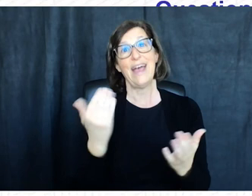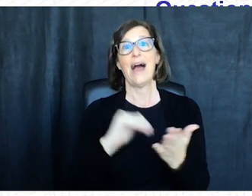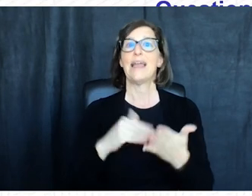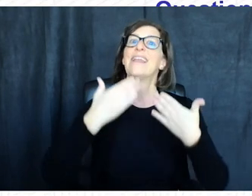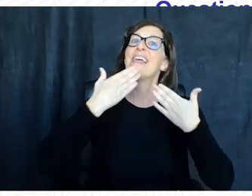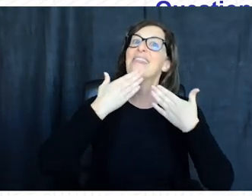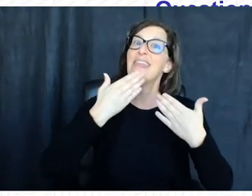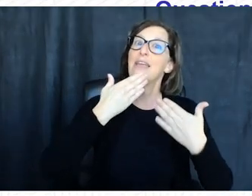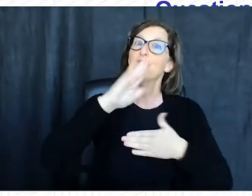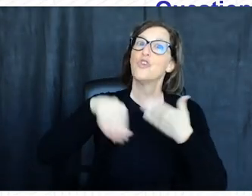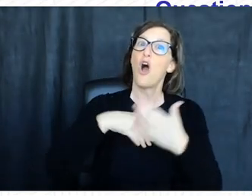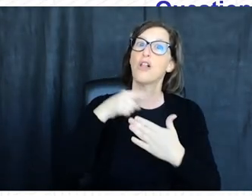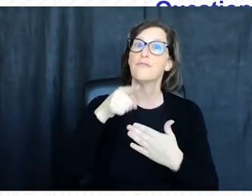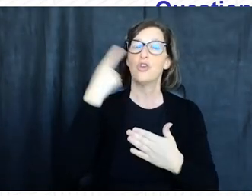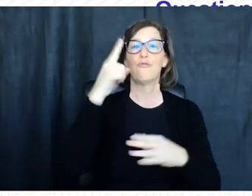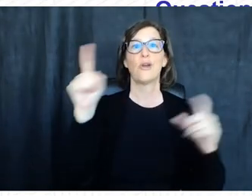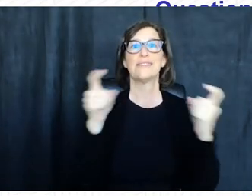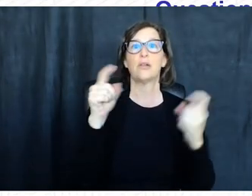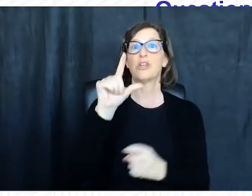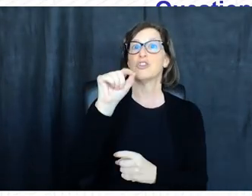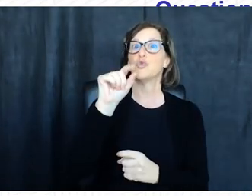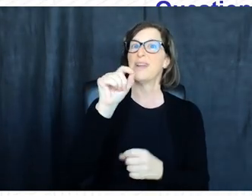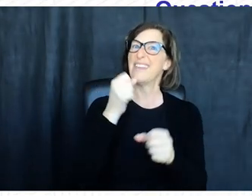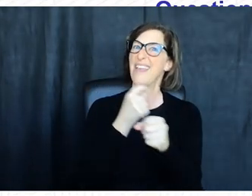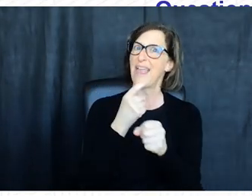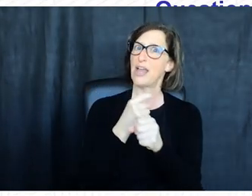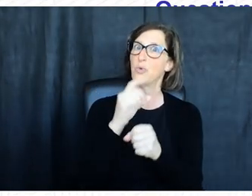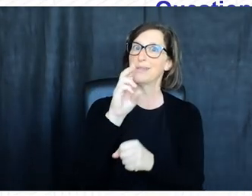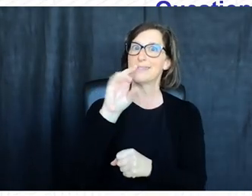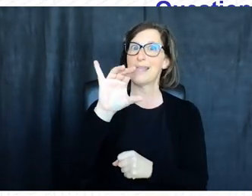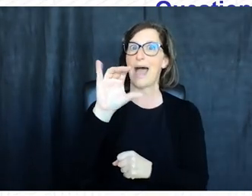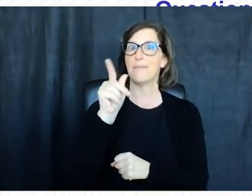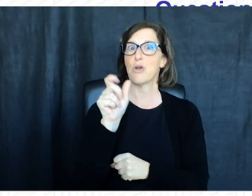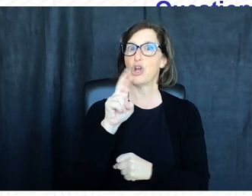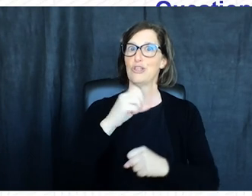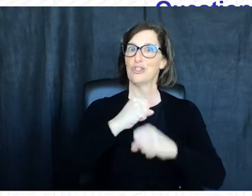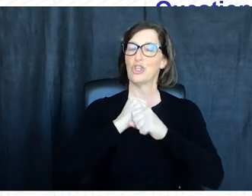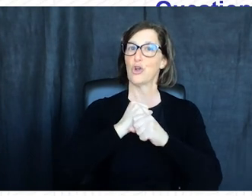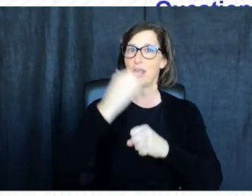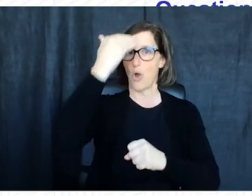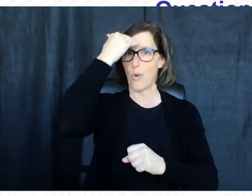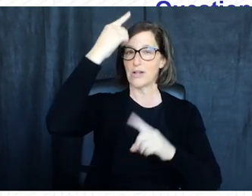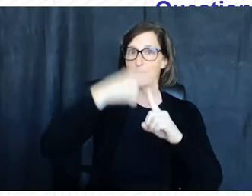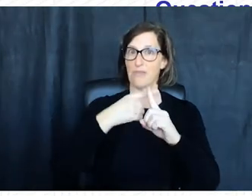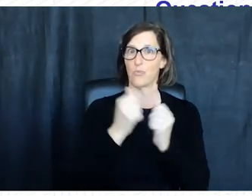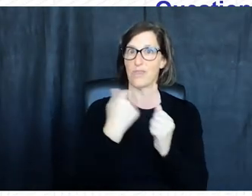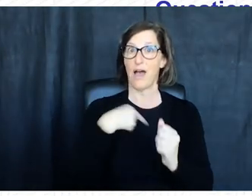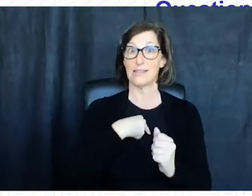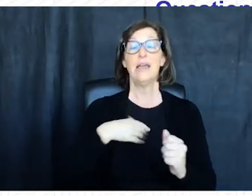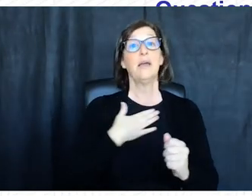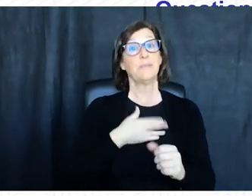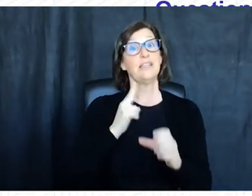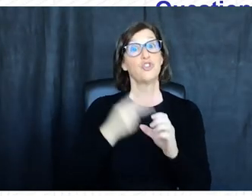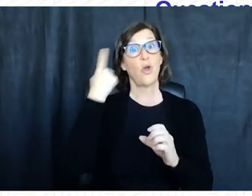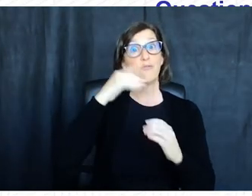again a big thank you to all of you for celebrating the 20th annual cyber security awareness month with us please join